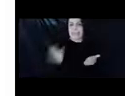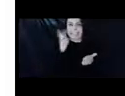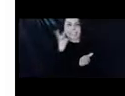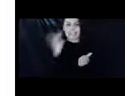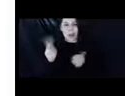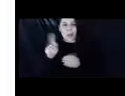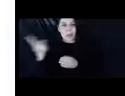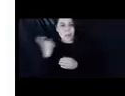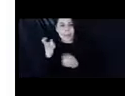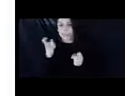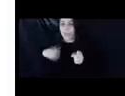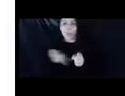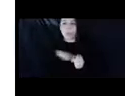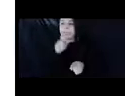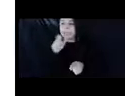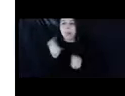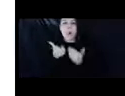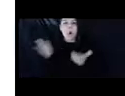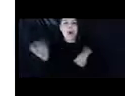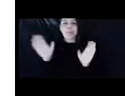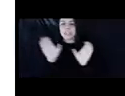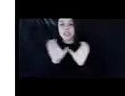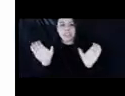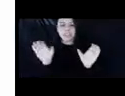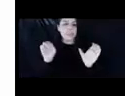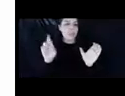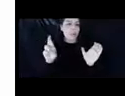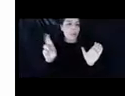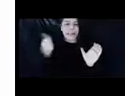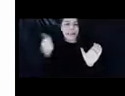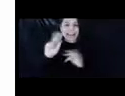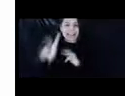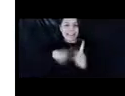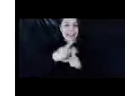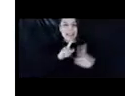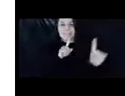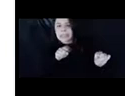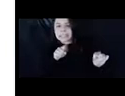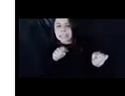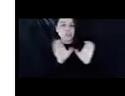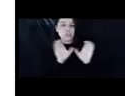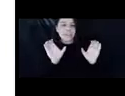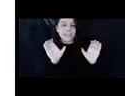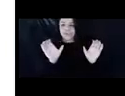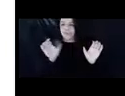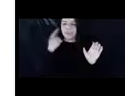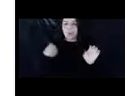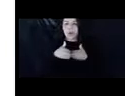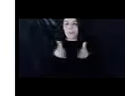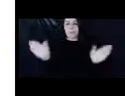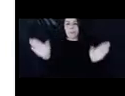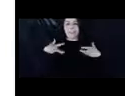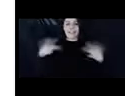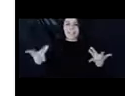this. Um, we do not offer certificates or, um, uh, any kind of attendance certificate for our public events.